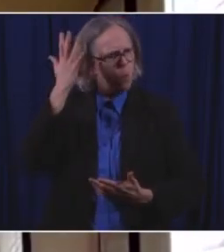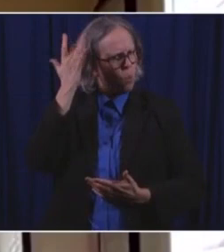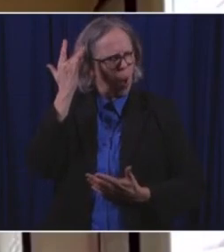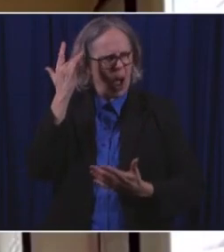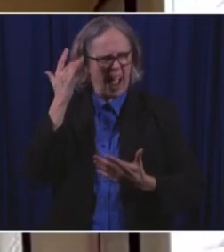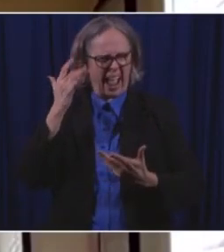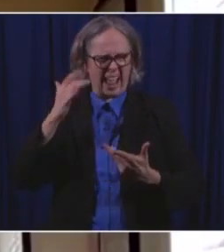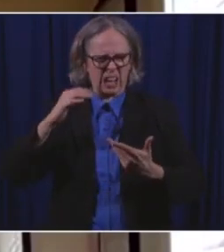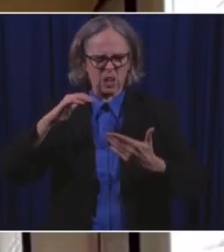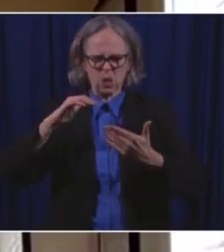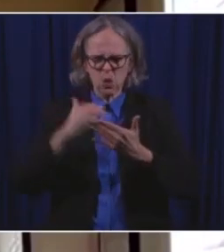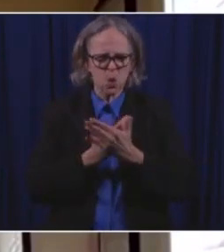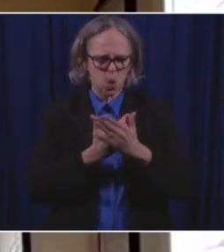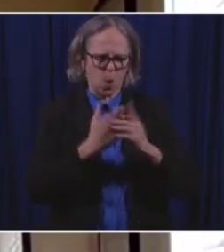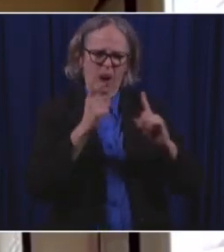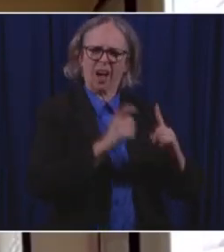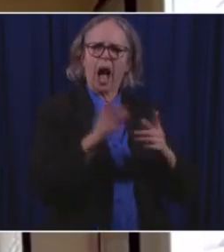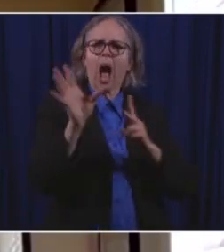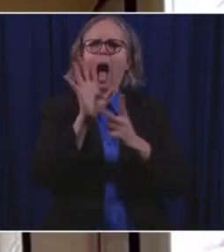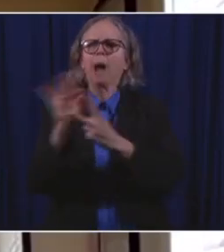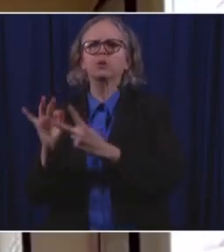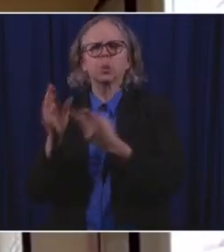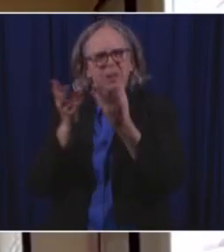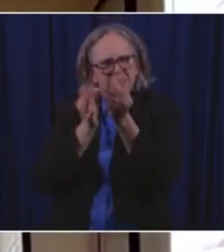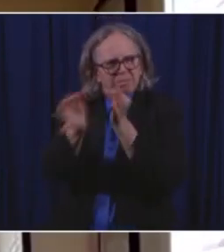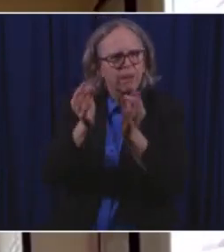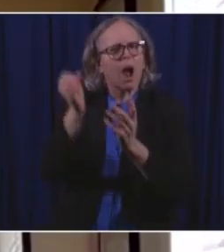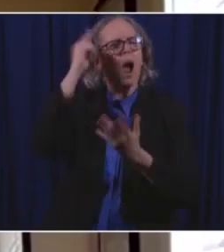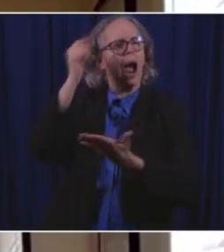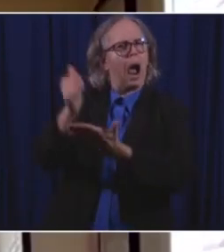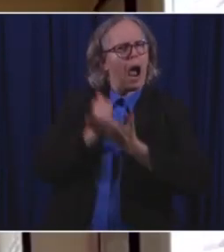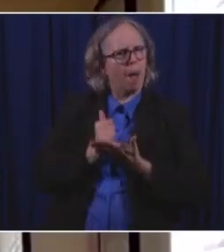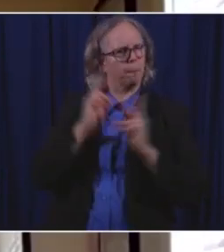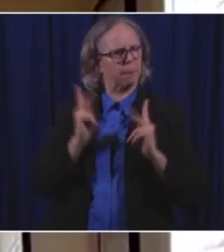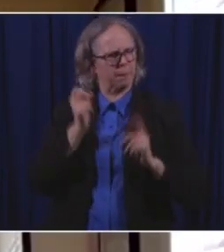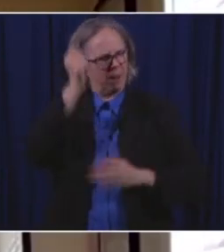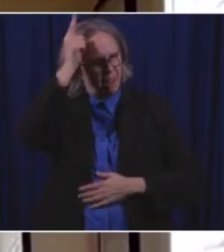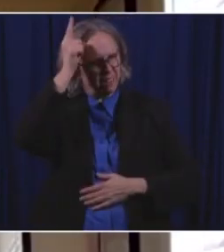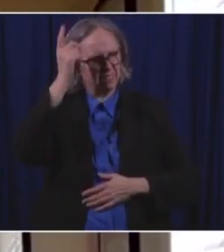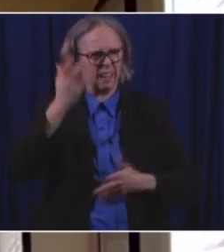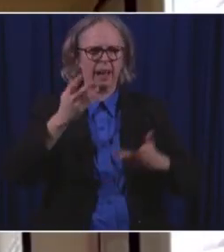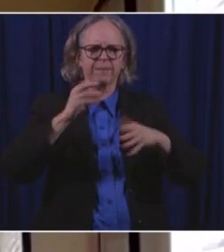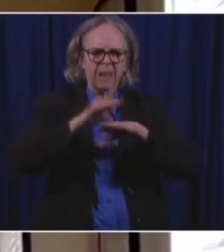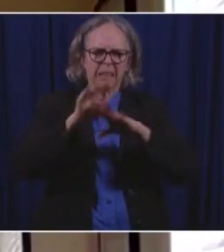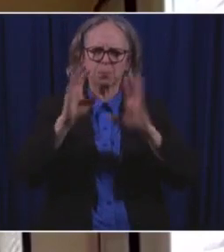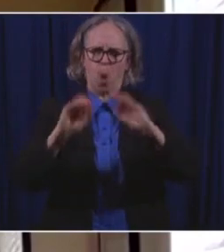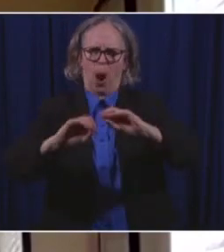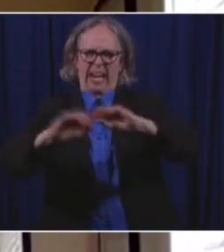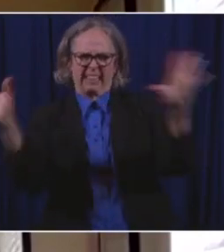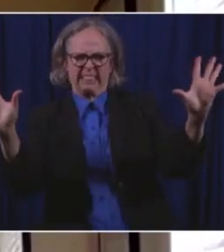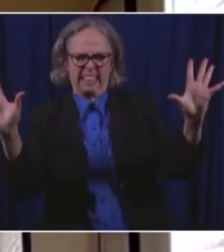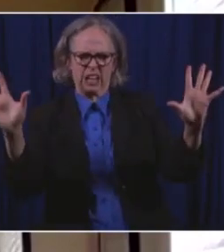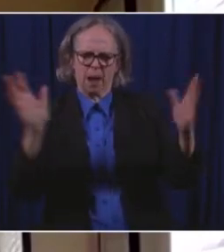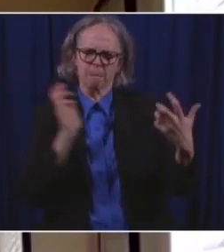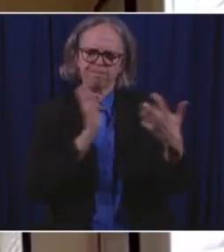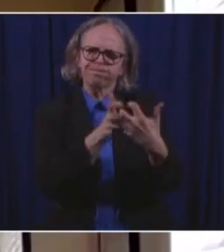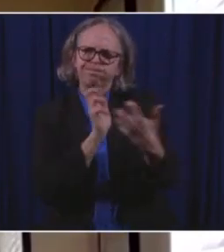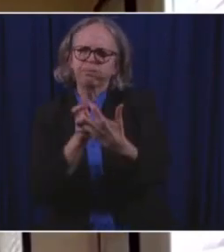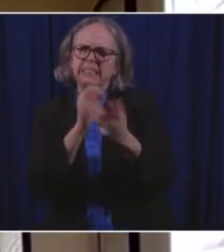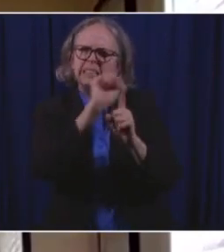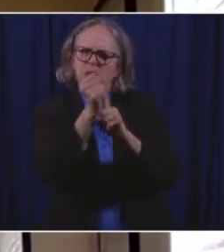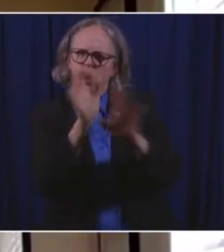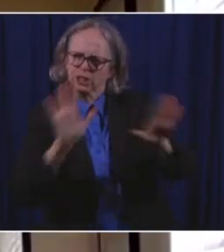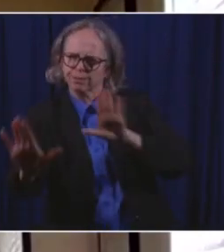They strengthen our quarantine guidance at a critical time in this pandemic by reducing the burden of